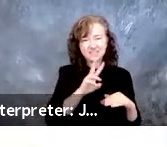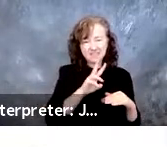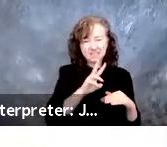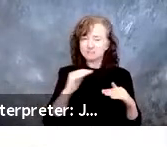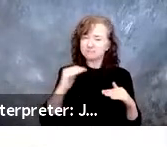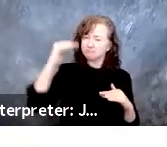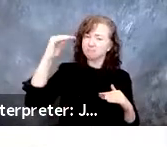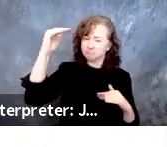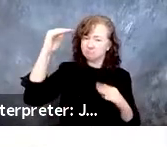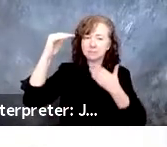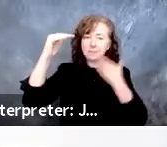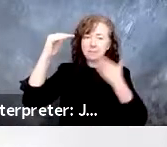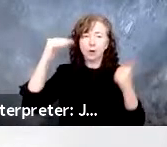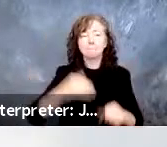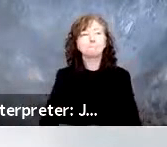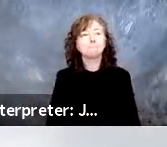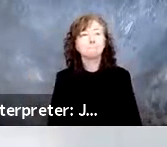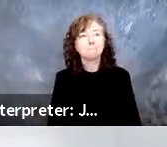Next, please.